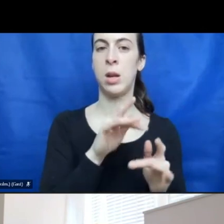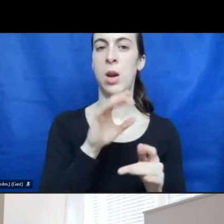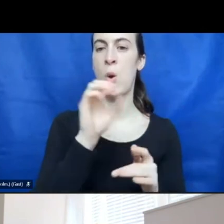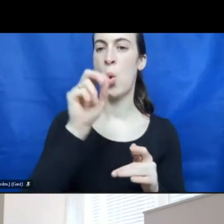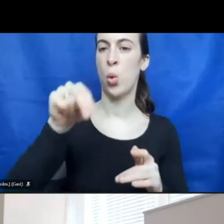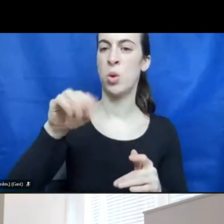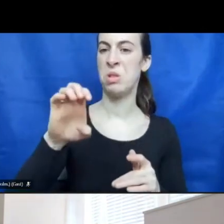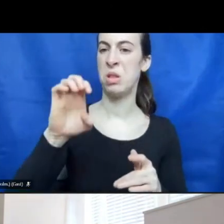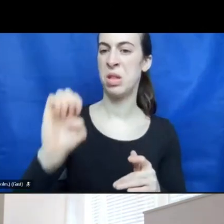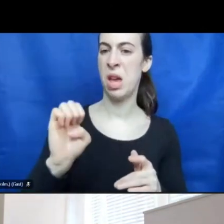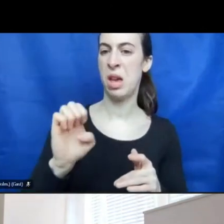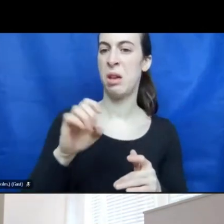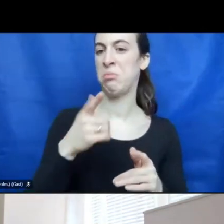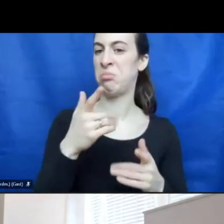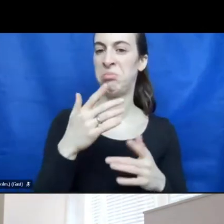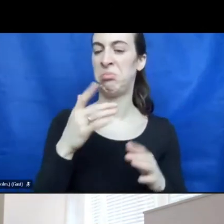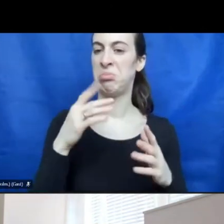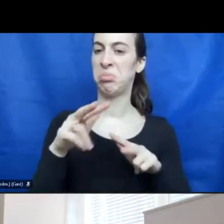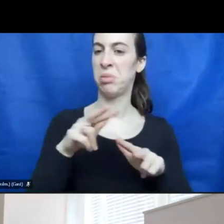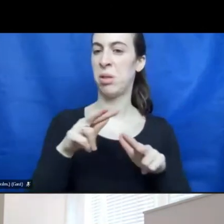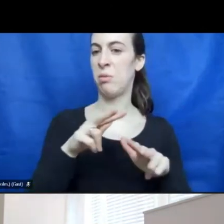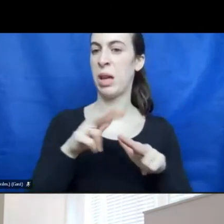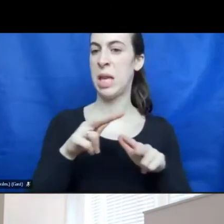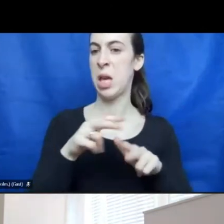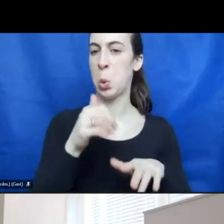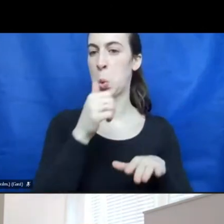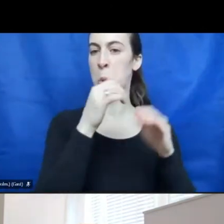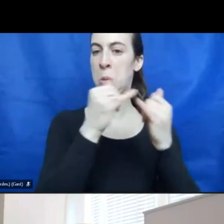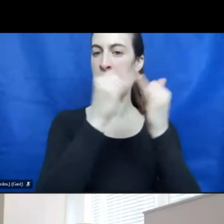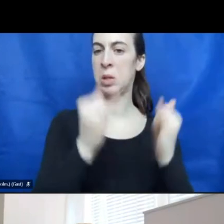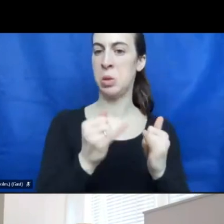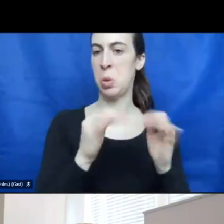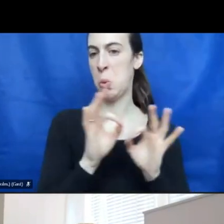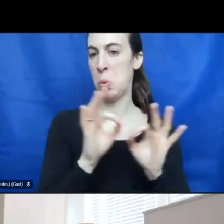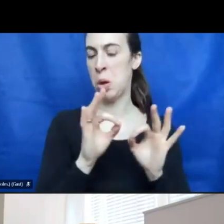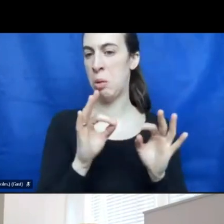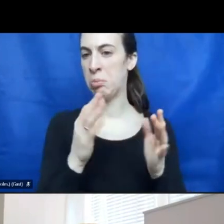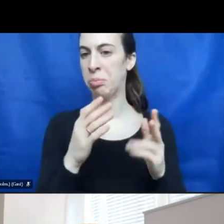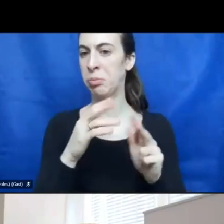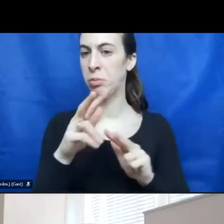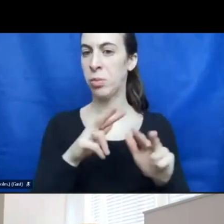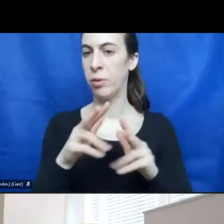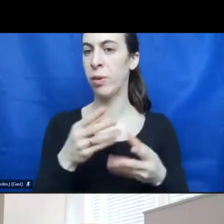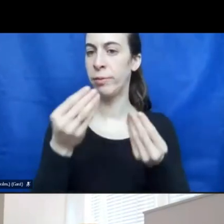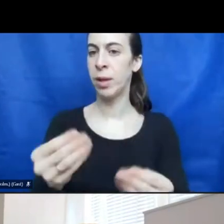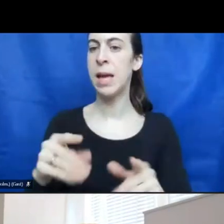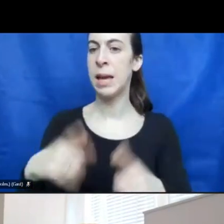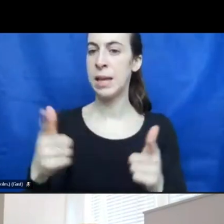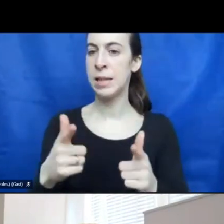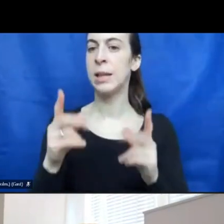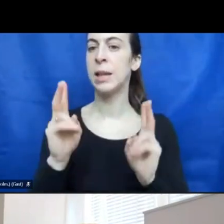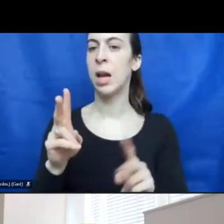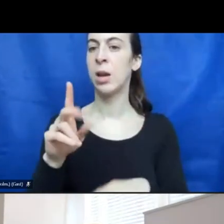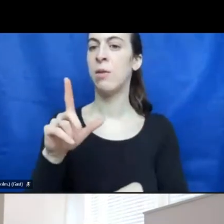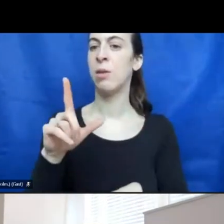governmental institution, or in other words, the government gave them the license of lottery, of